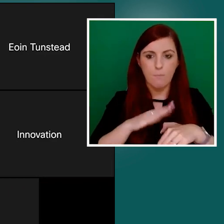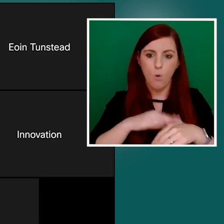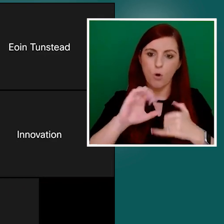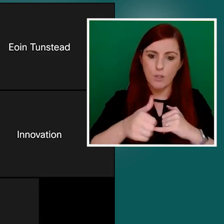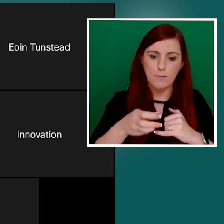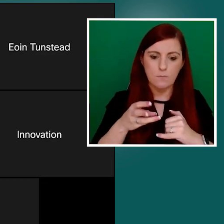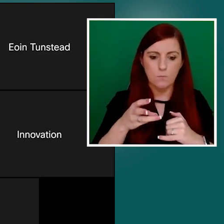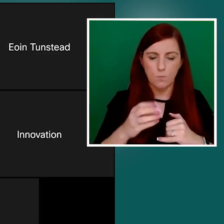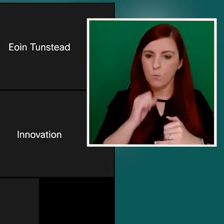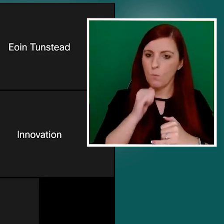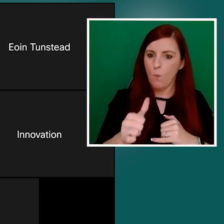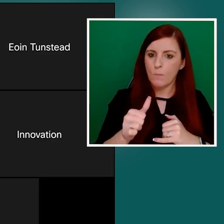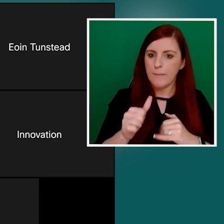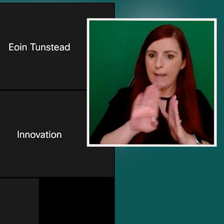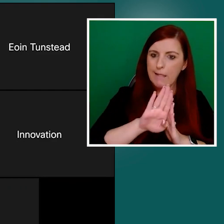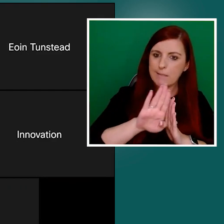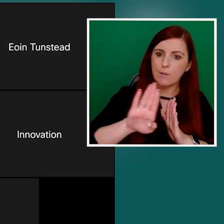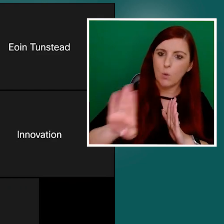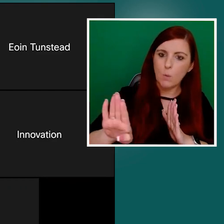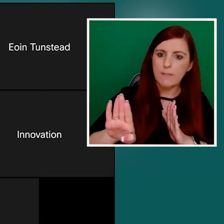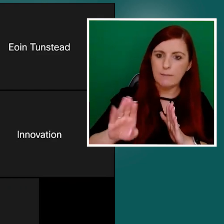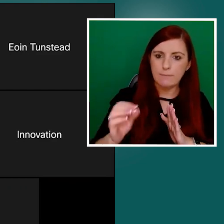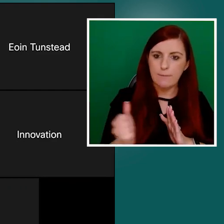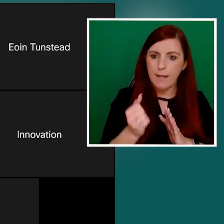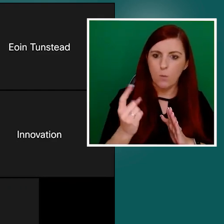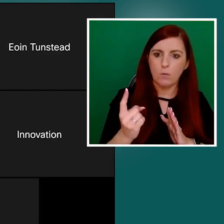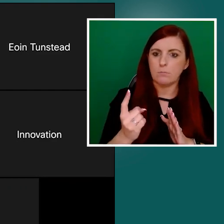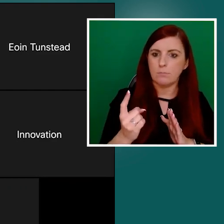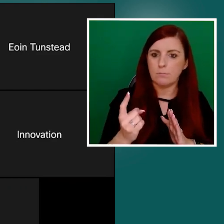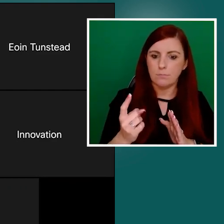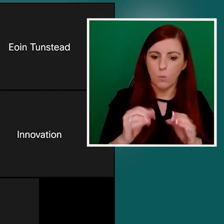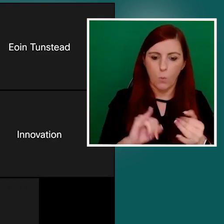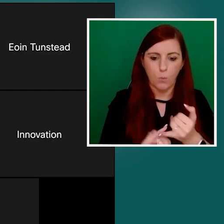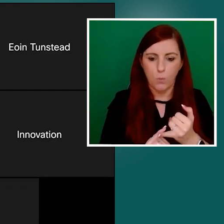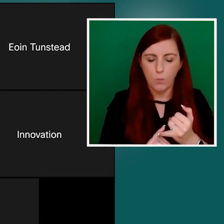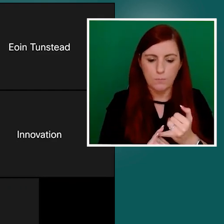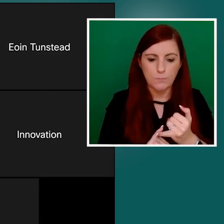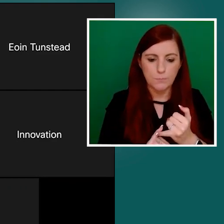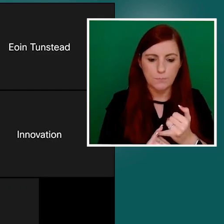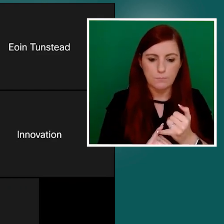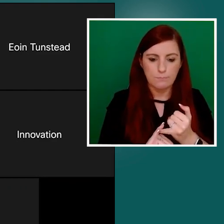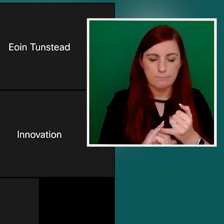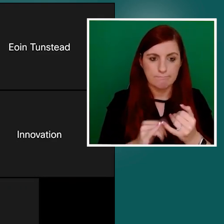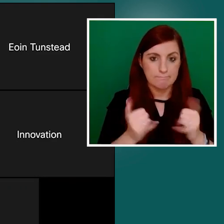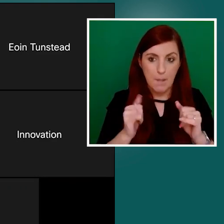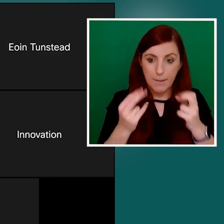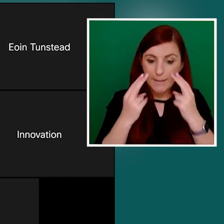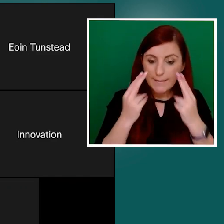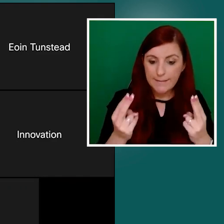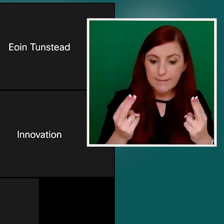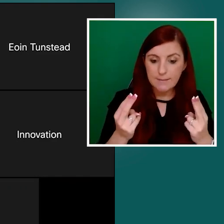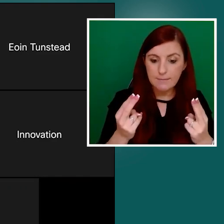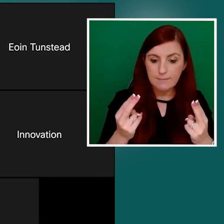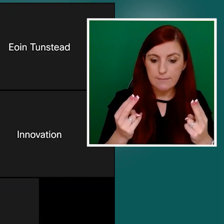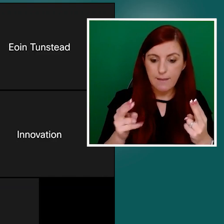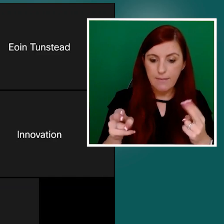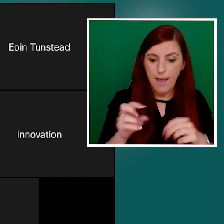excluding any of the people that may be needing those kind of alternatives.